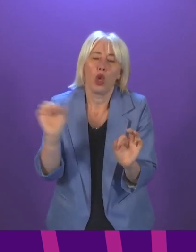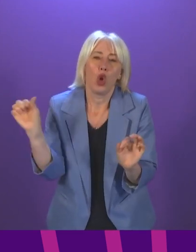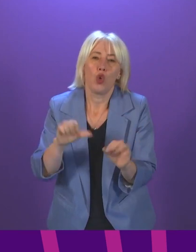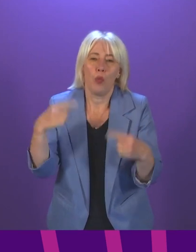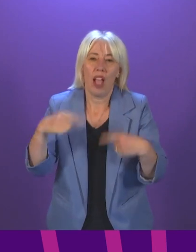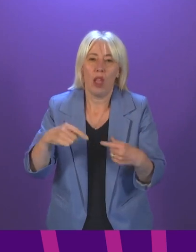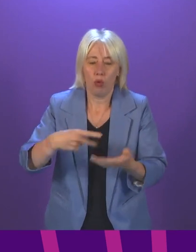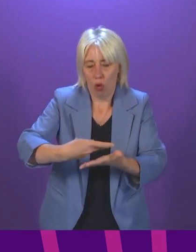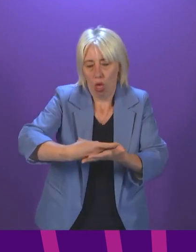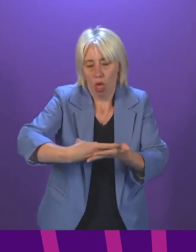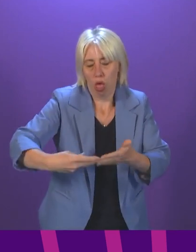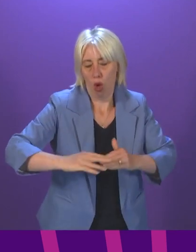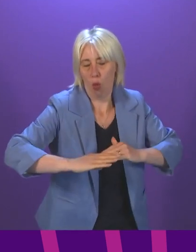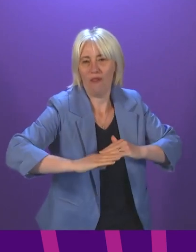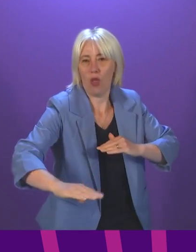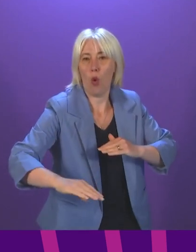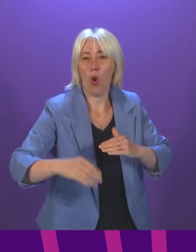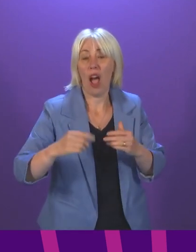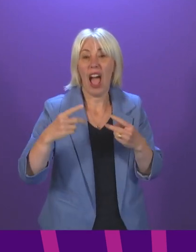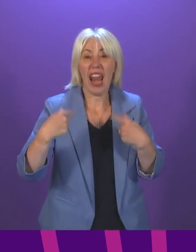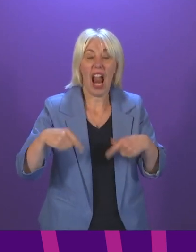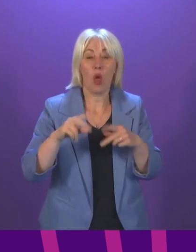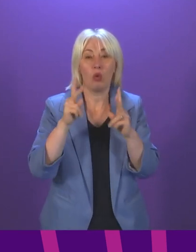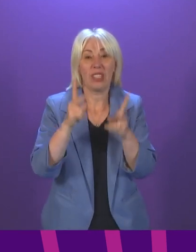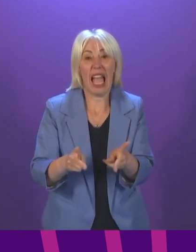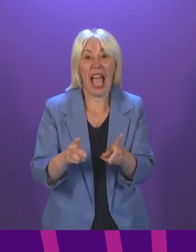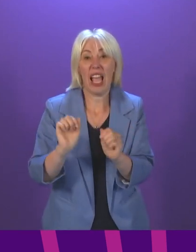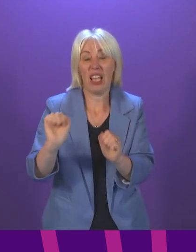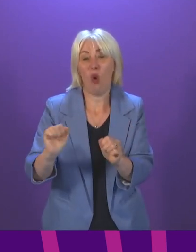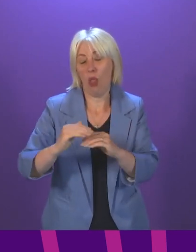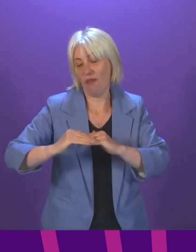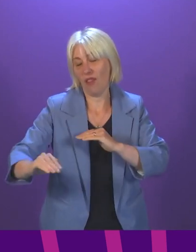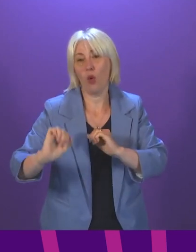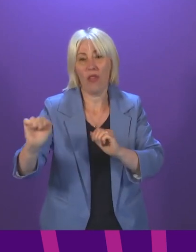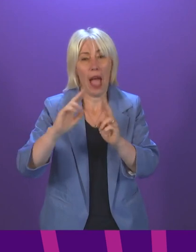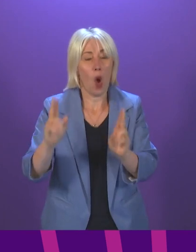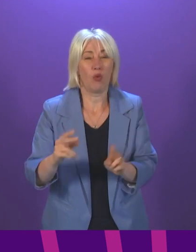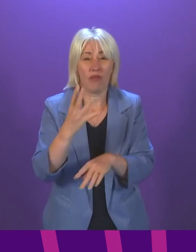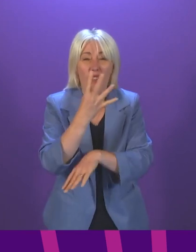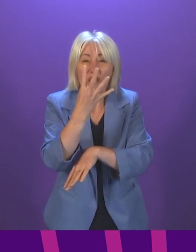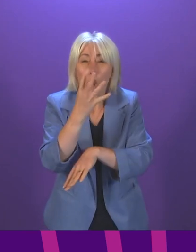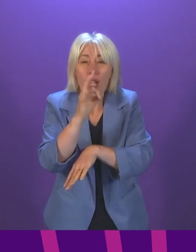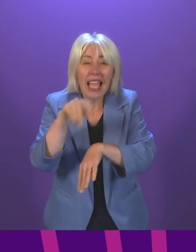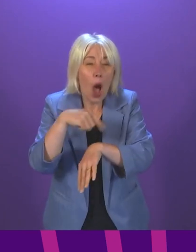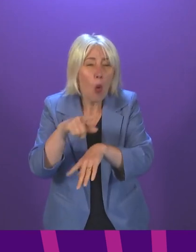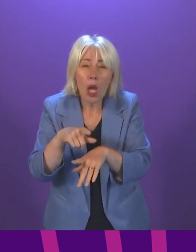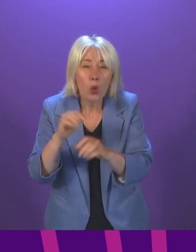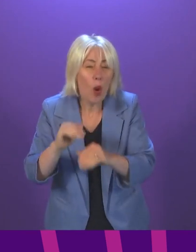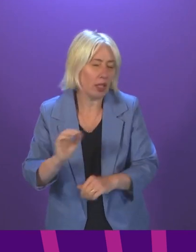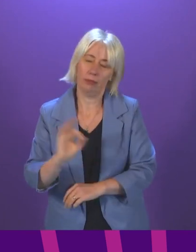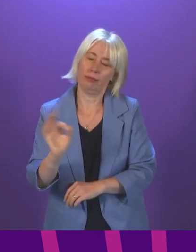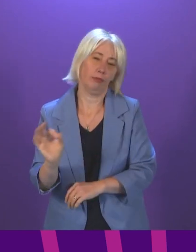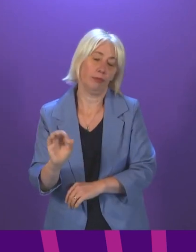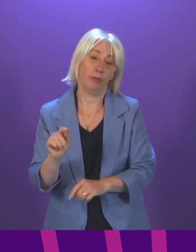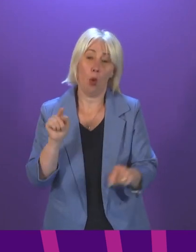on the floor while waiting 40 hours for an ambulance. 40 hours. Lillian and Gerard's families have been